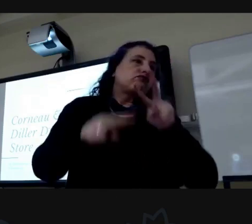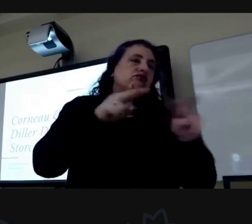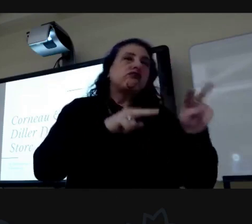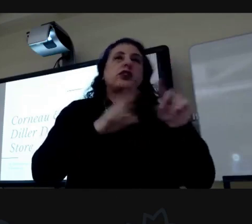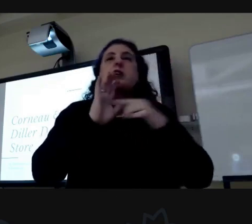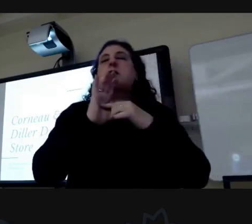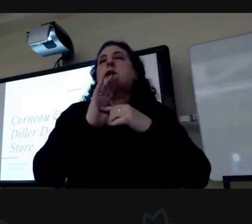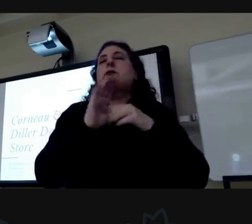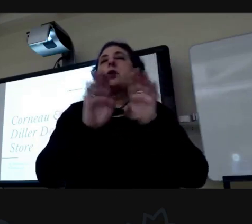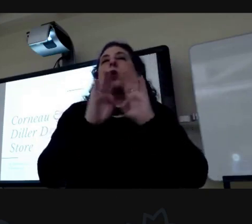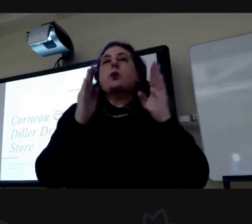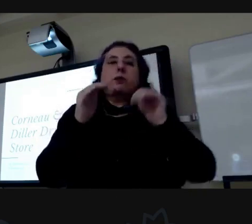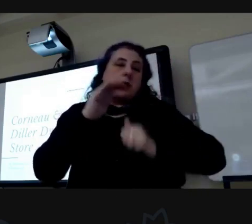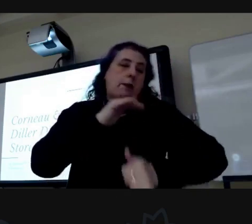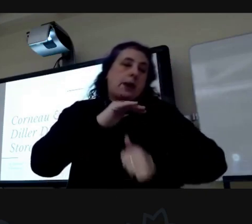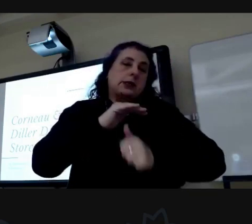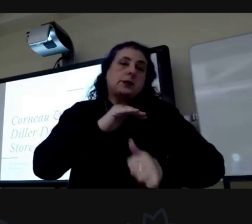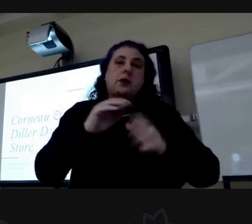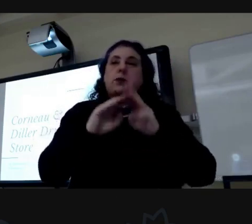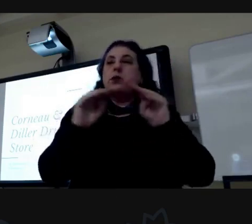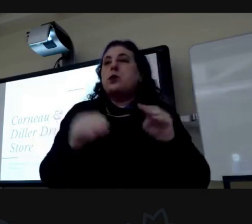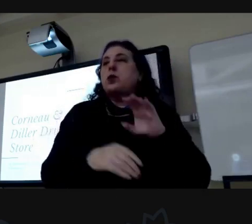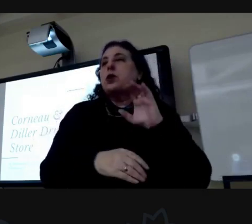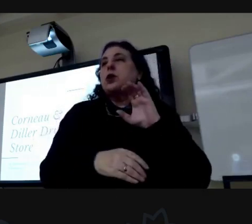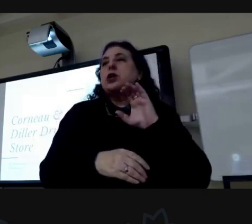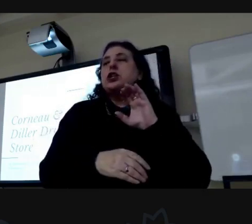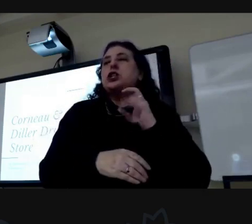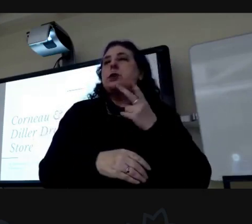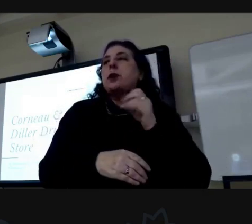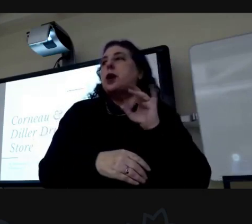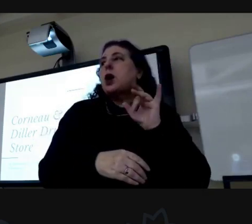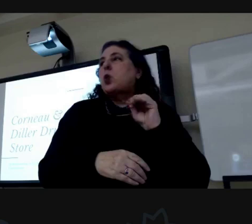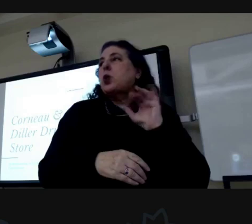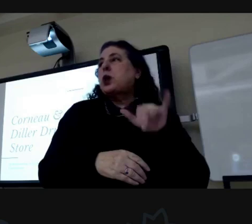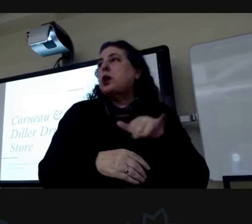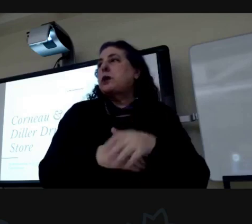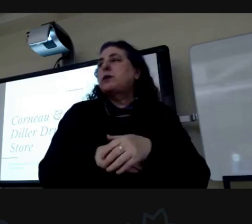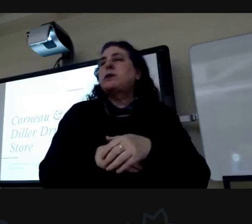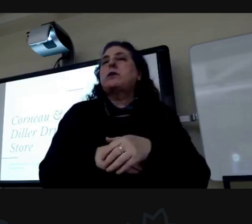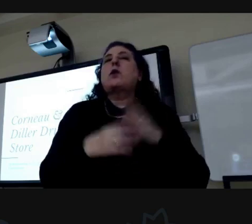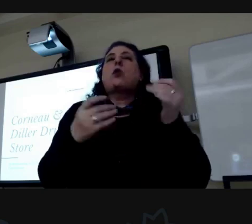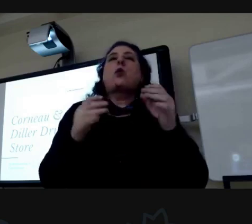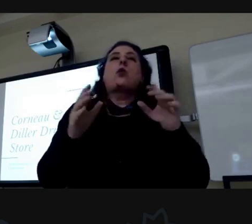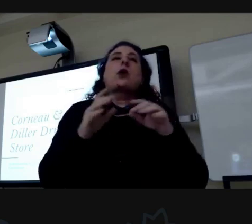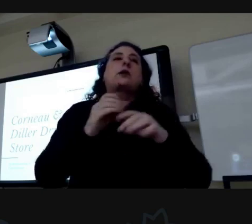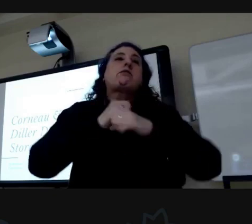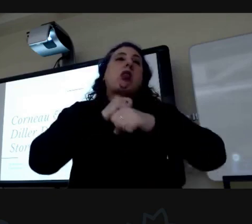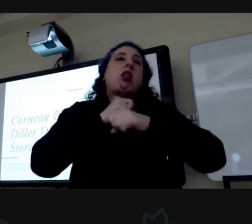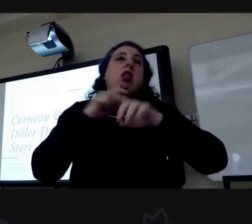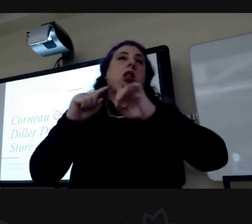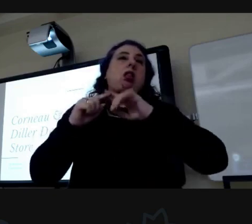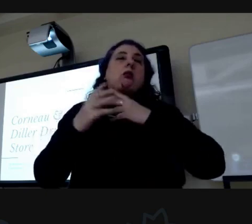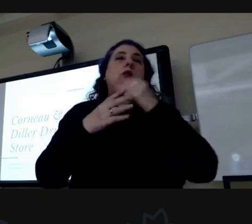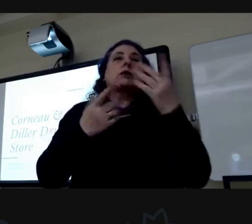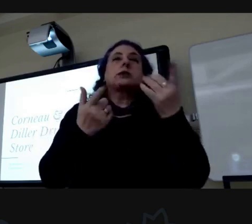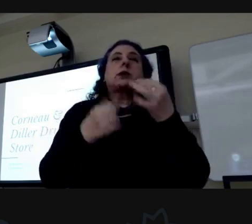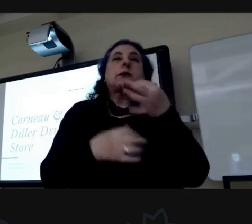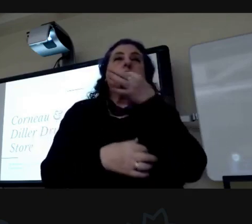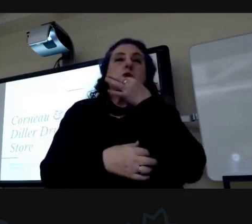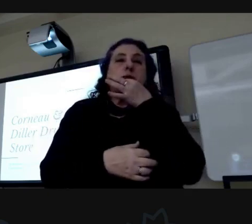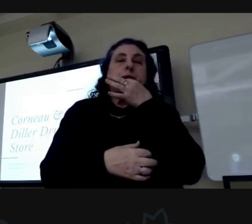reopen in the basement of our museum of champion counties lincoln also just want to promote a few other programs coming up